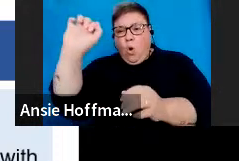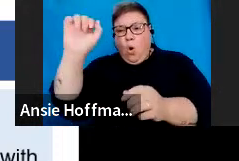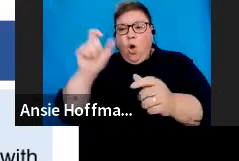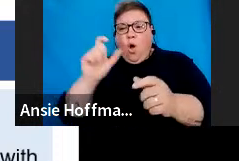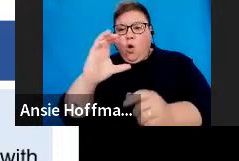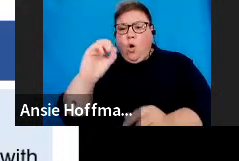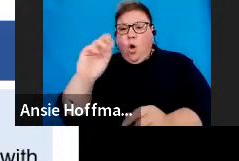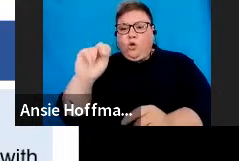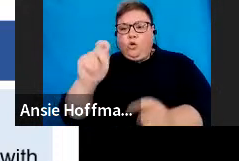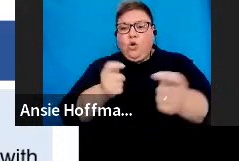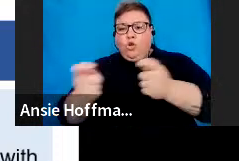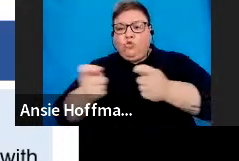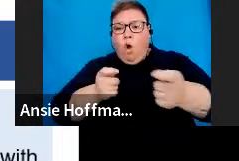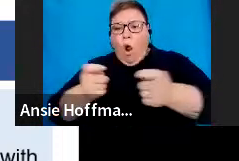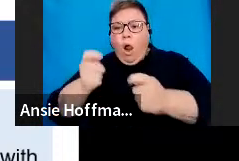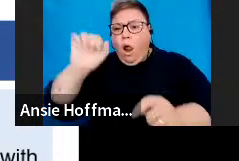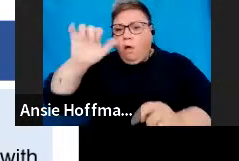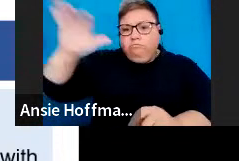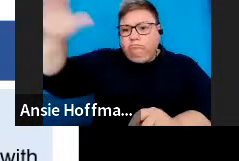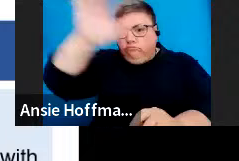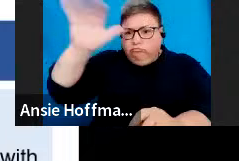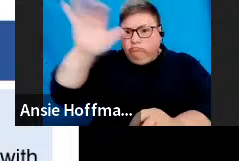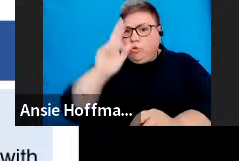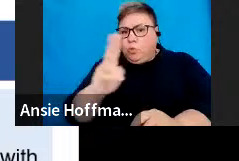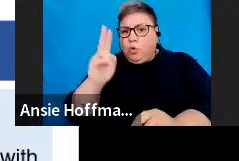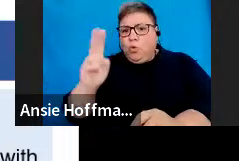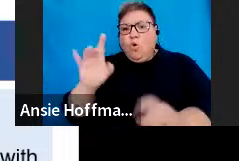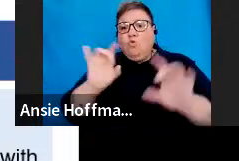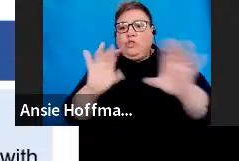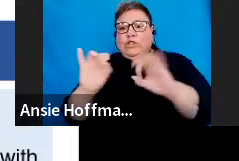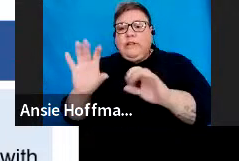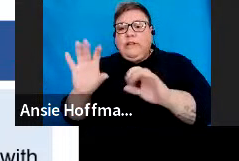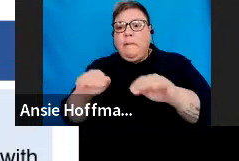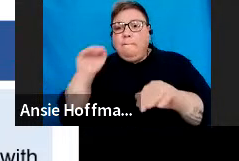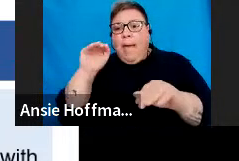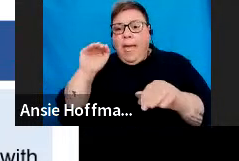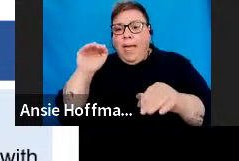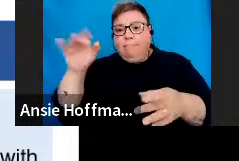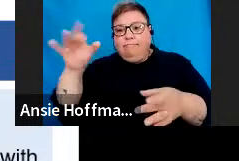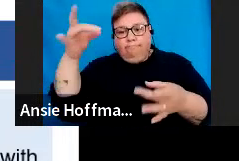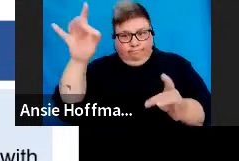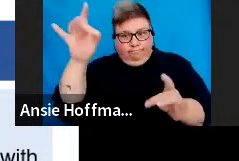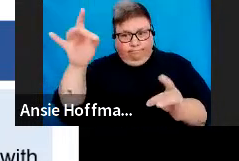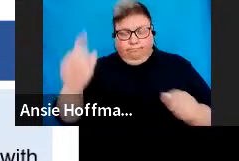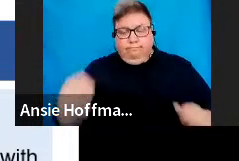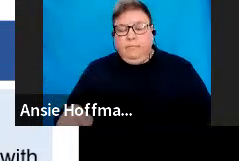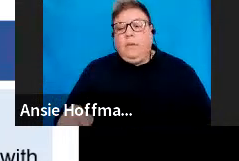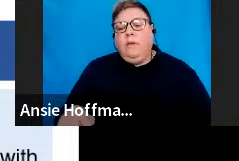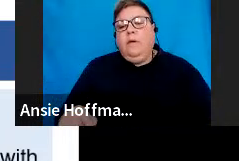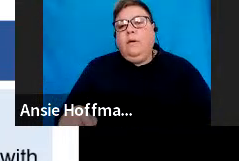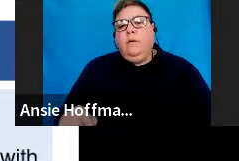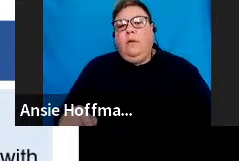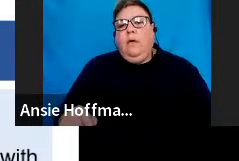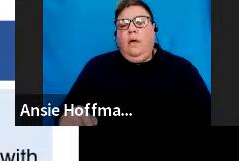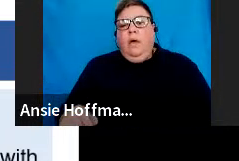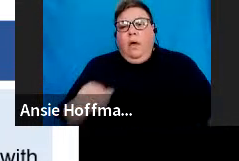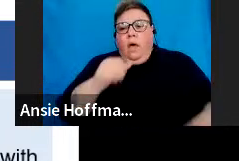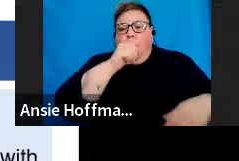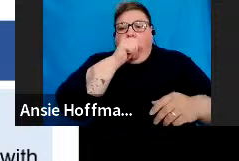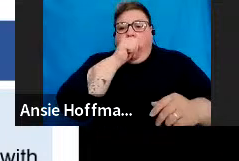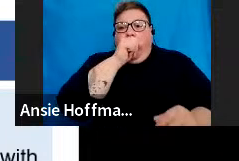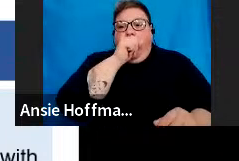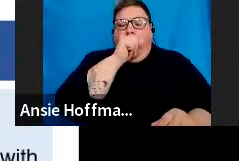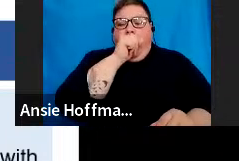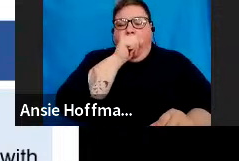2022, South African Reserve Bank approved date. The 19th of September 2022,